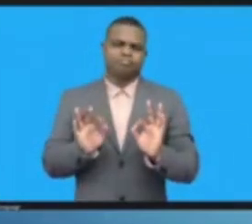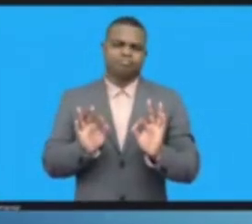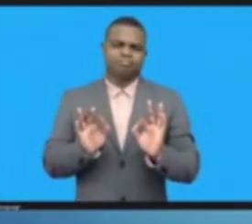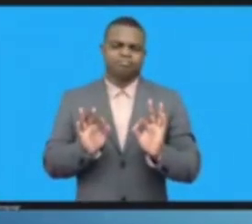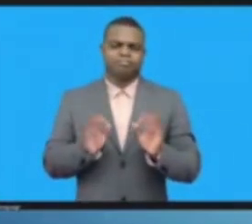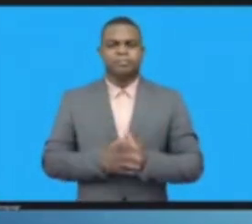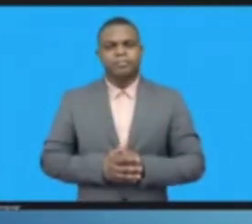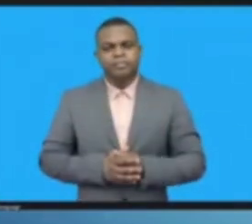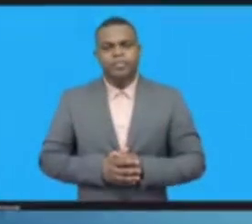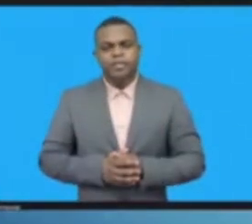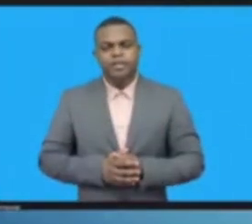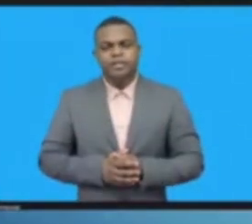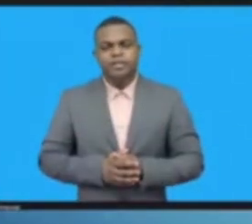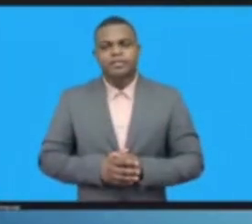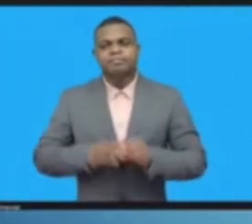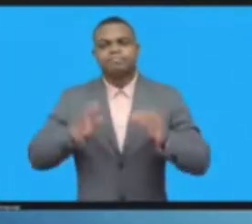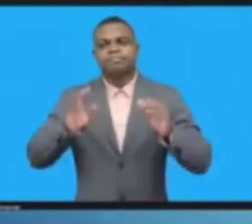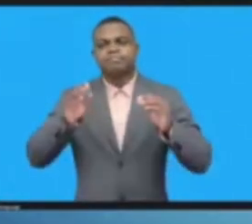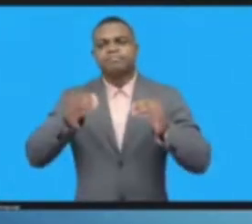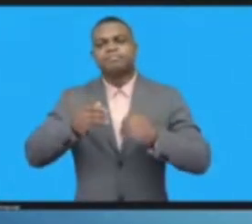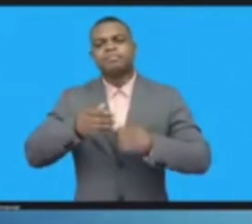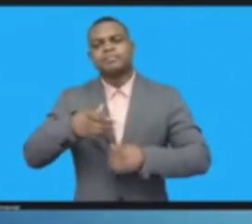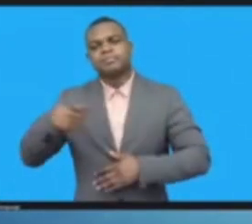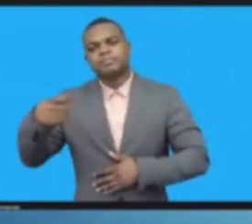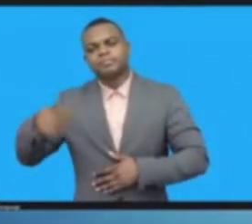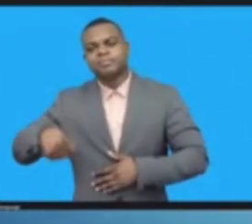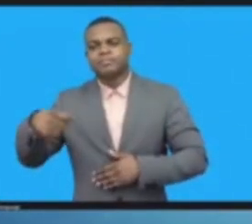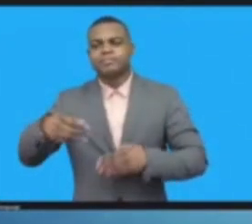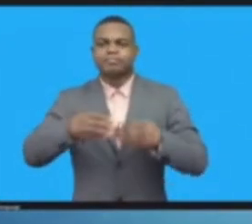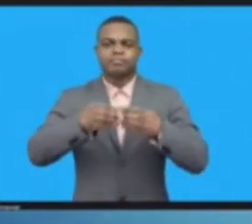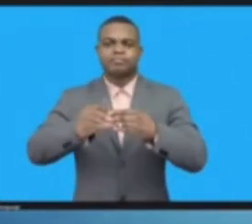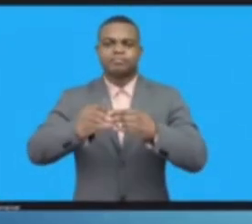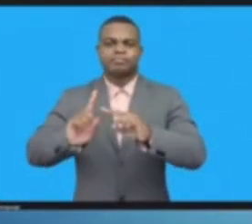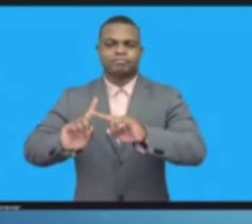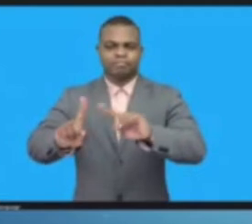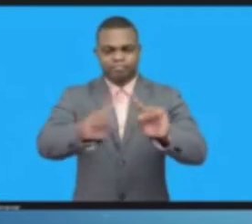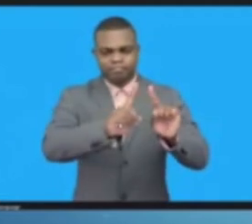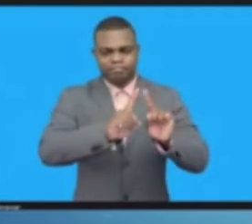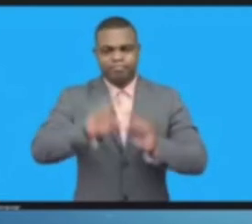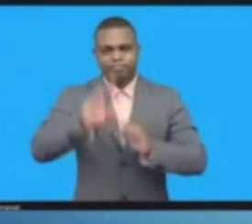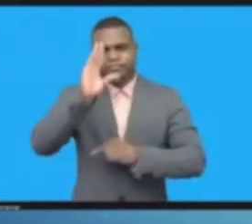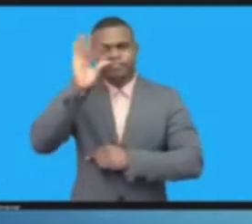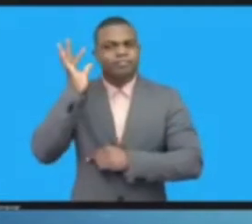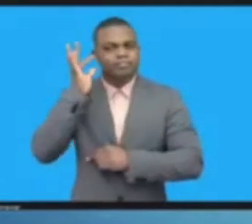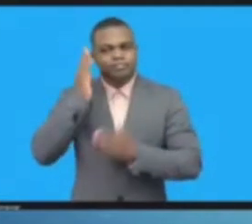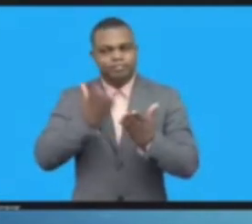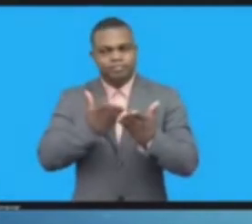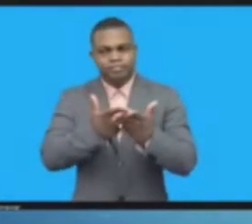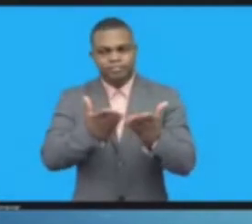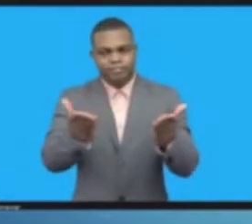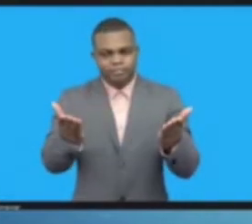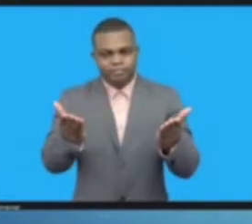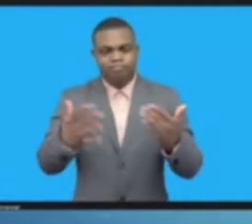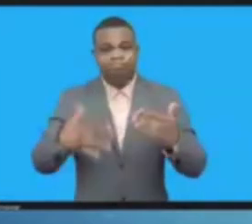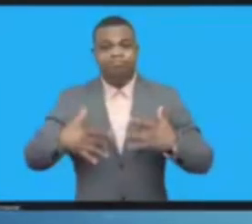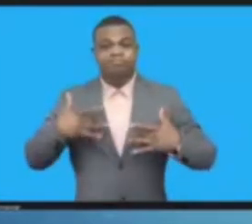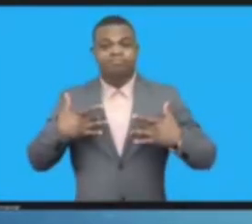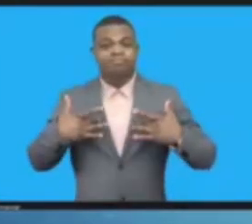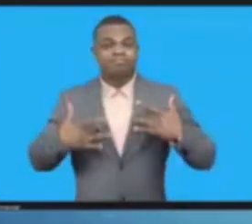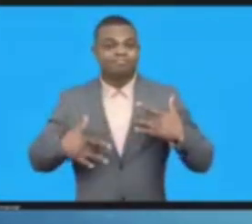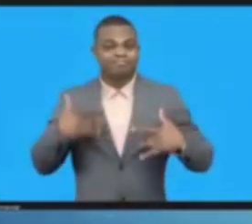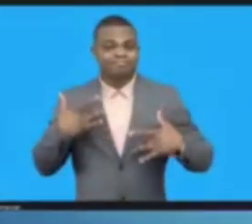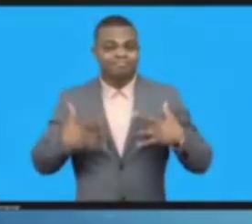it's exciting to be back in Africa, the continent where the